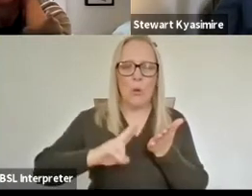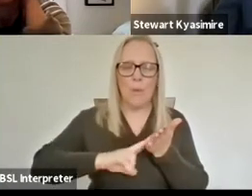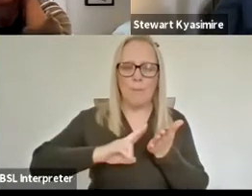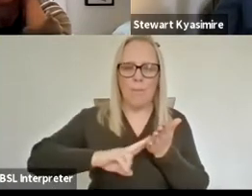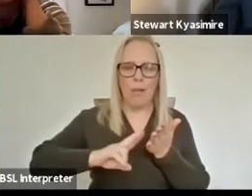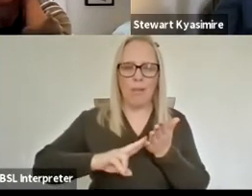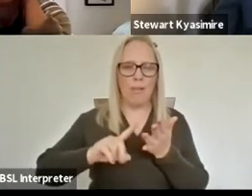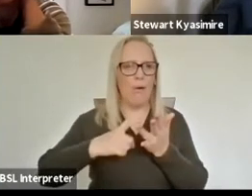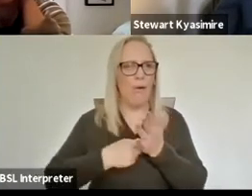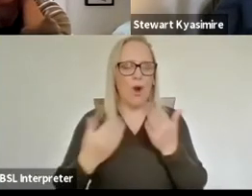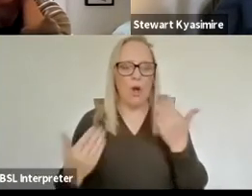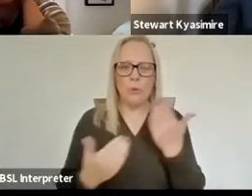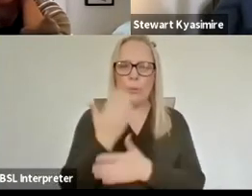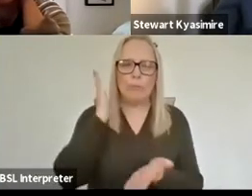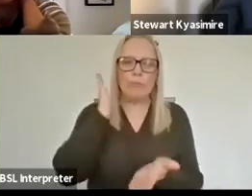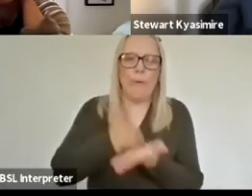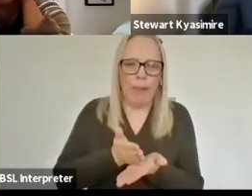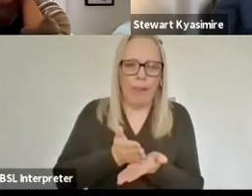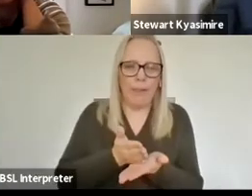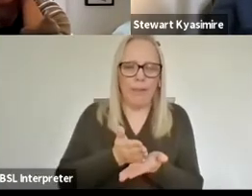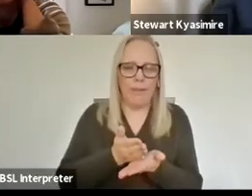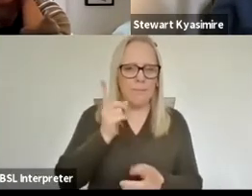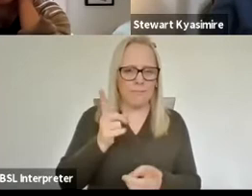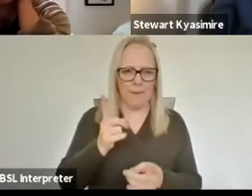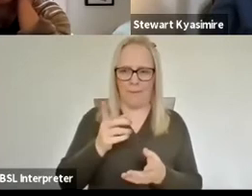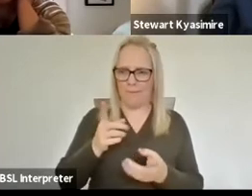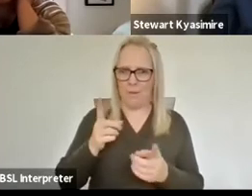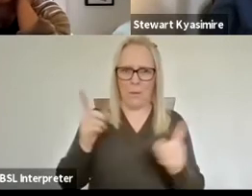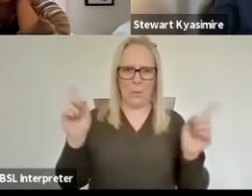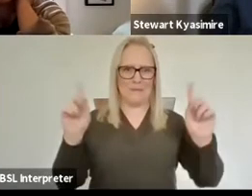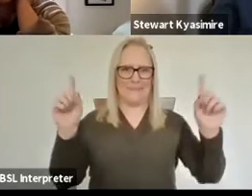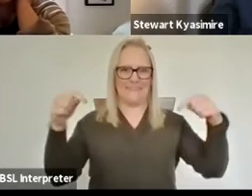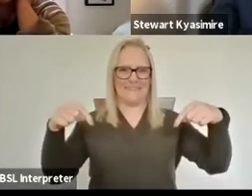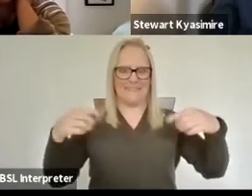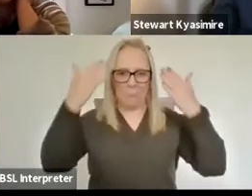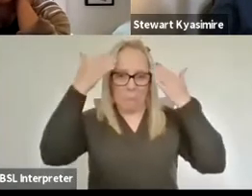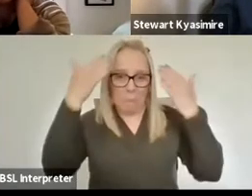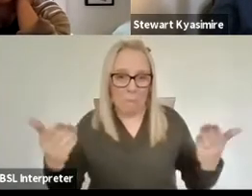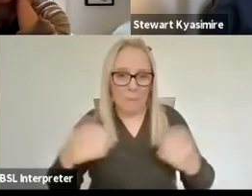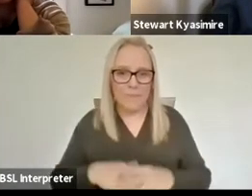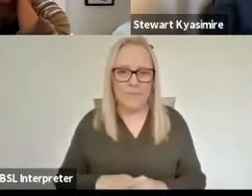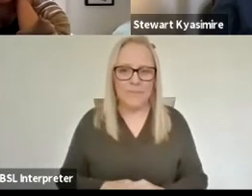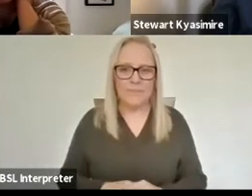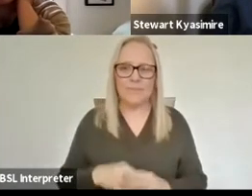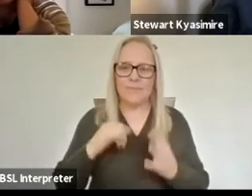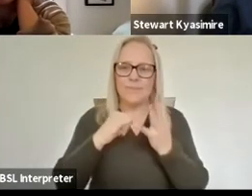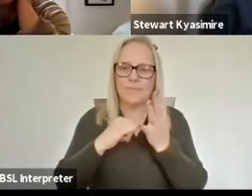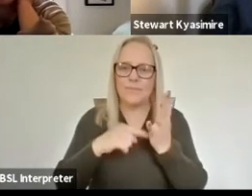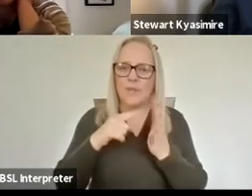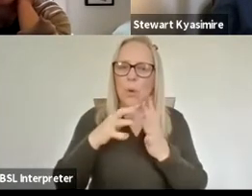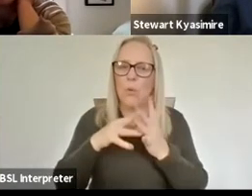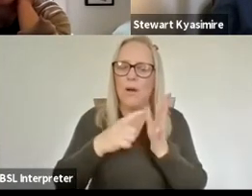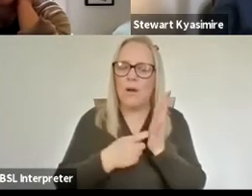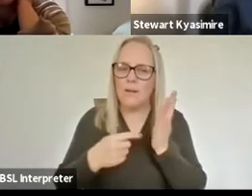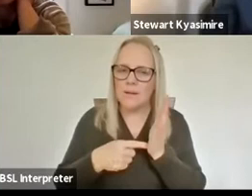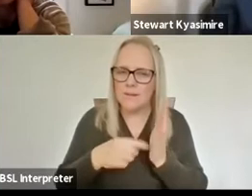to appear uh and of course none of us really know what that means Stuart with filmmaking um